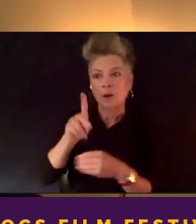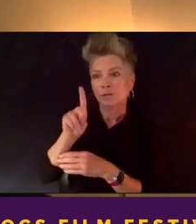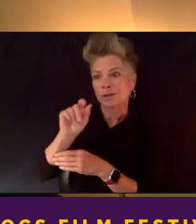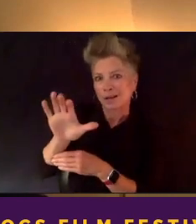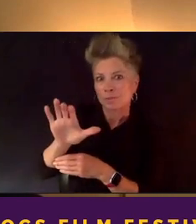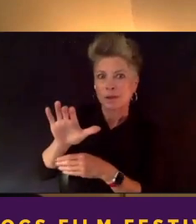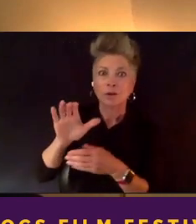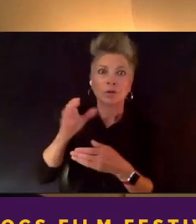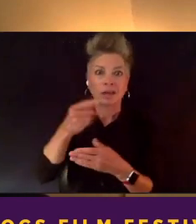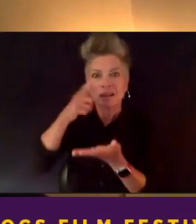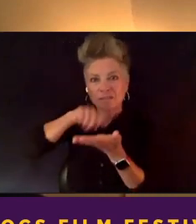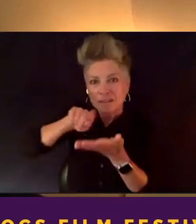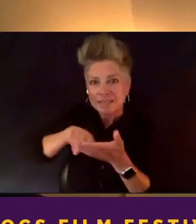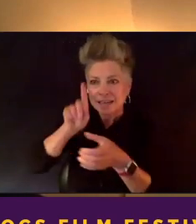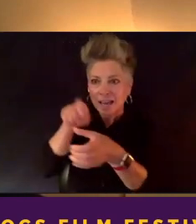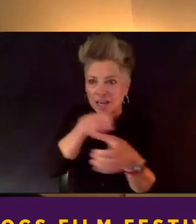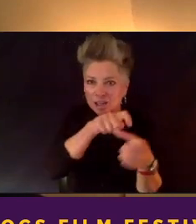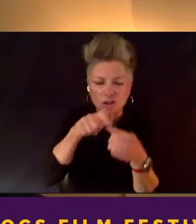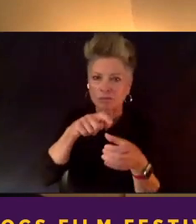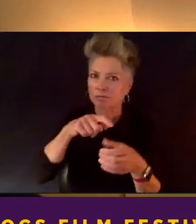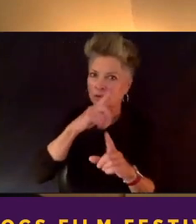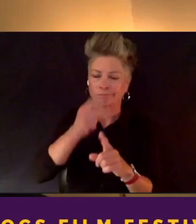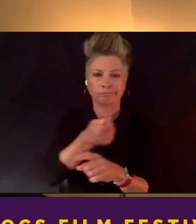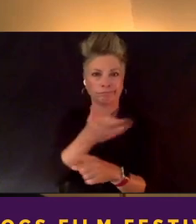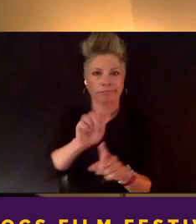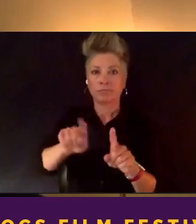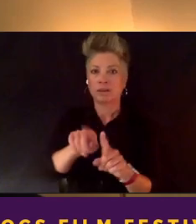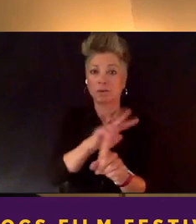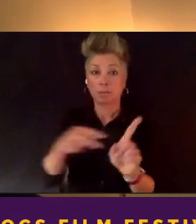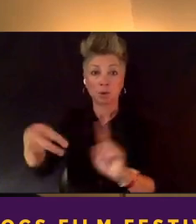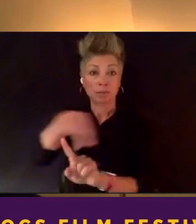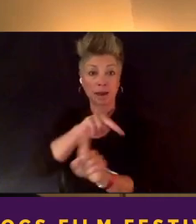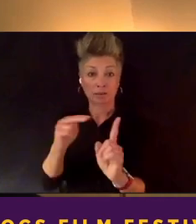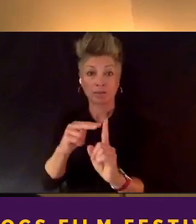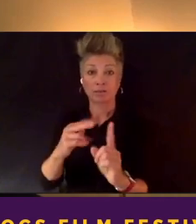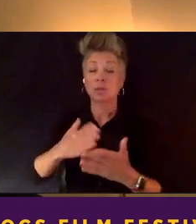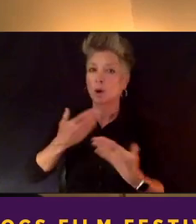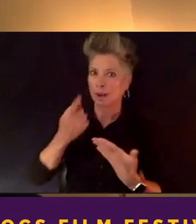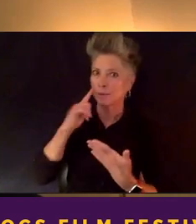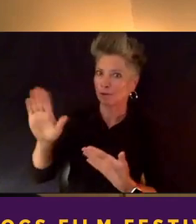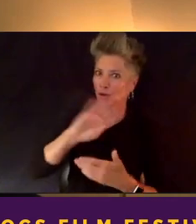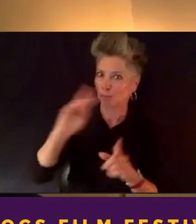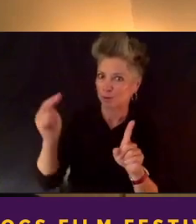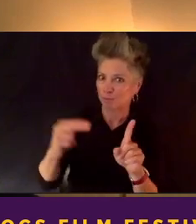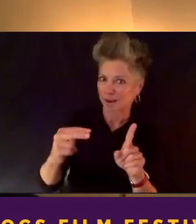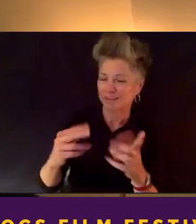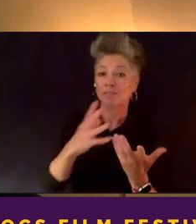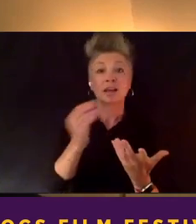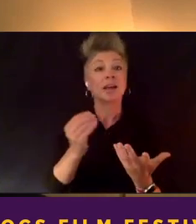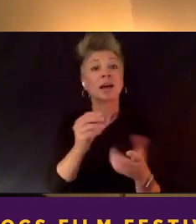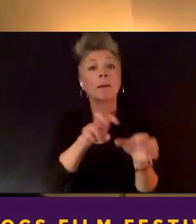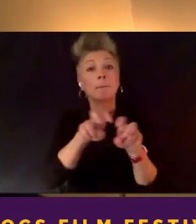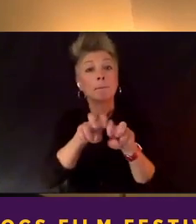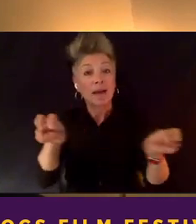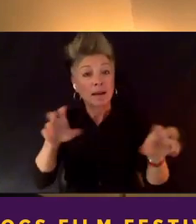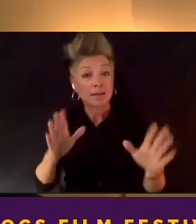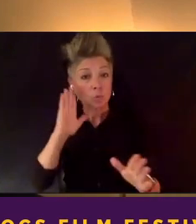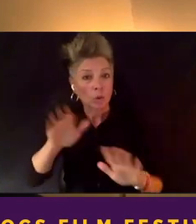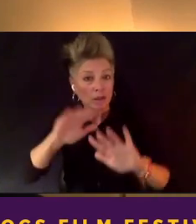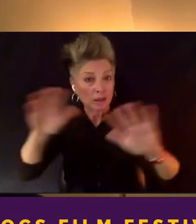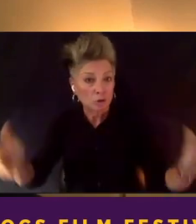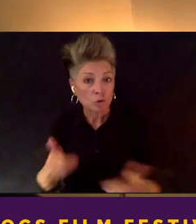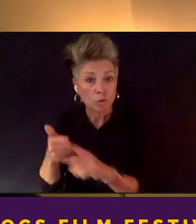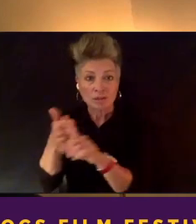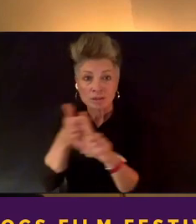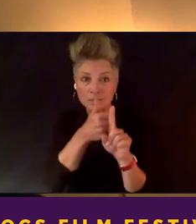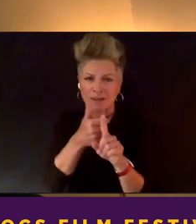and we're thrilled to have her lead this discussion today. Our panelists will be introducing themselves in just a moment, but I just want to give a shout-out